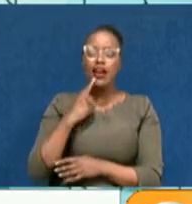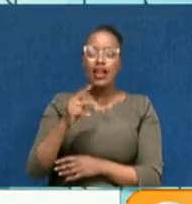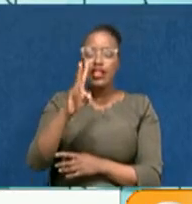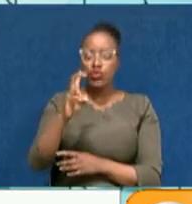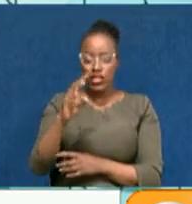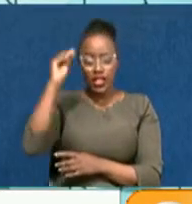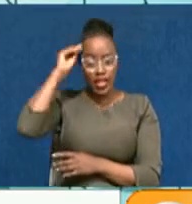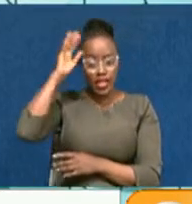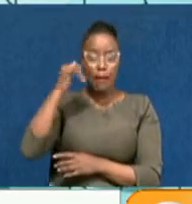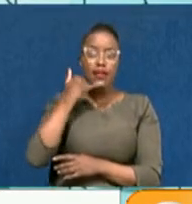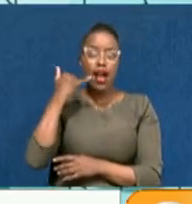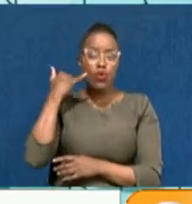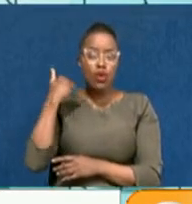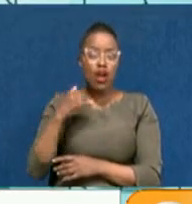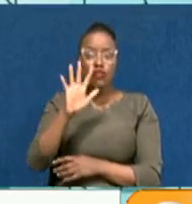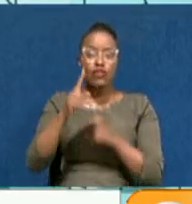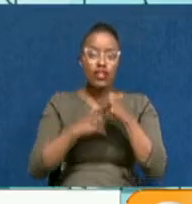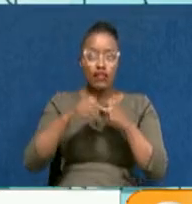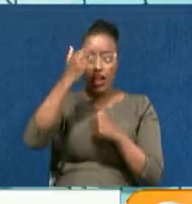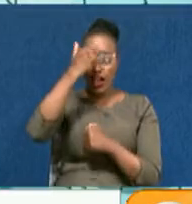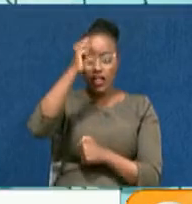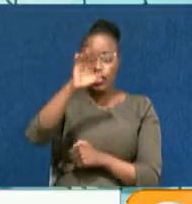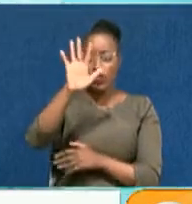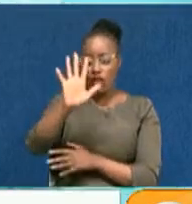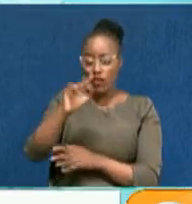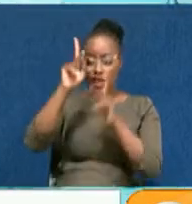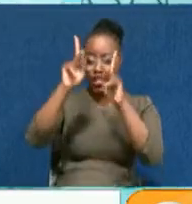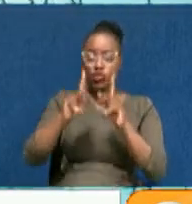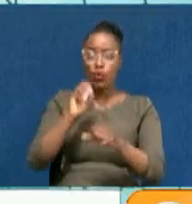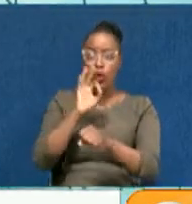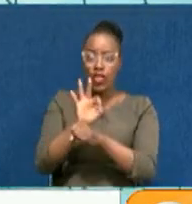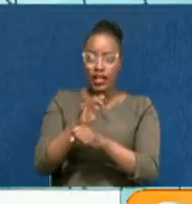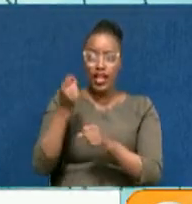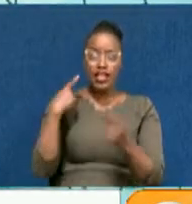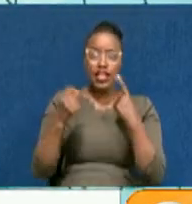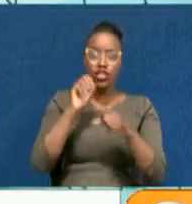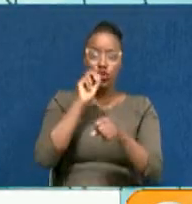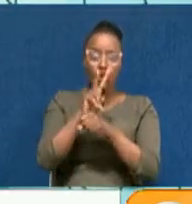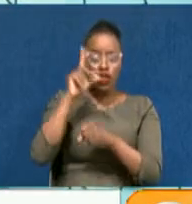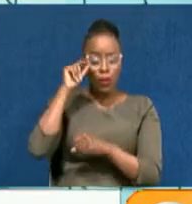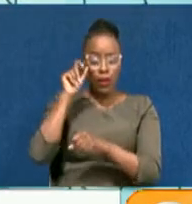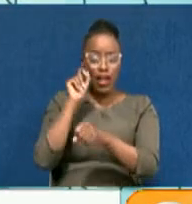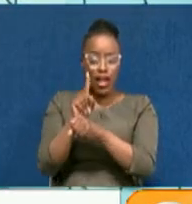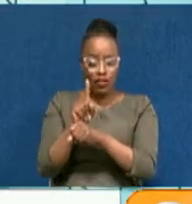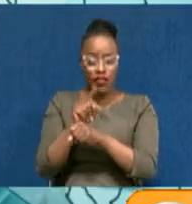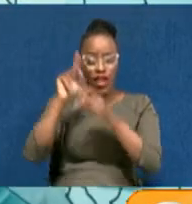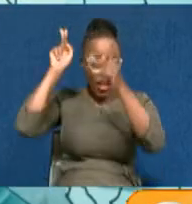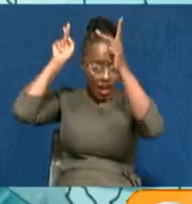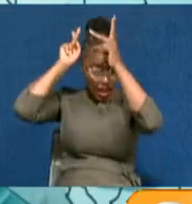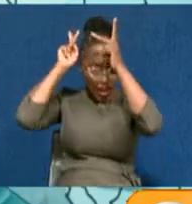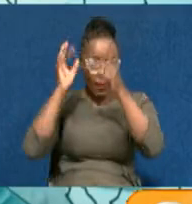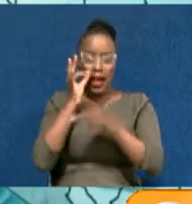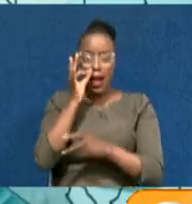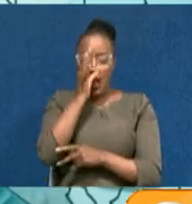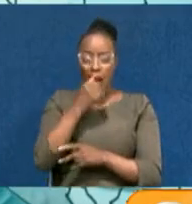120, Nakuru 56, Kajado 25, Kisumu 13, Kericho 12, Mombasa 11, Kakamega and